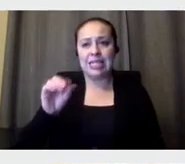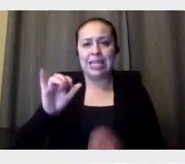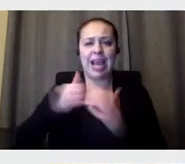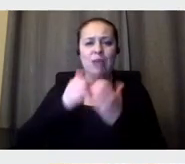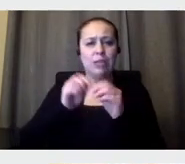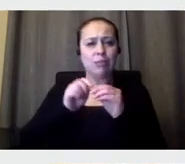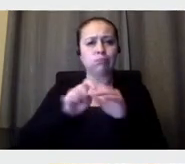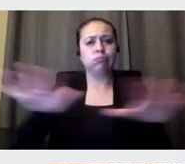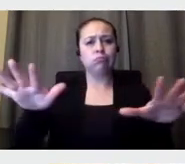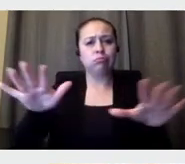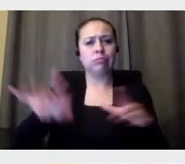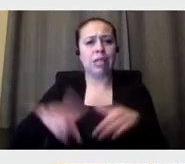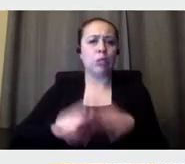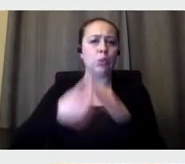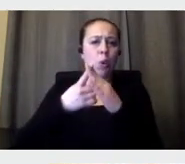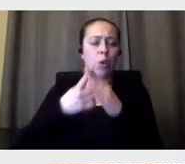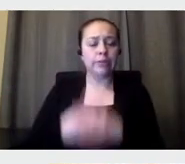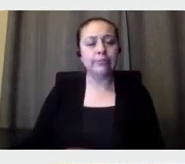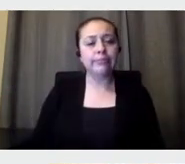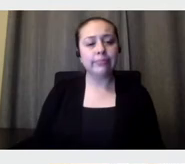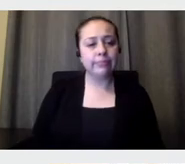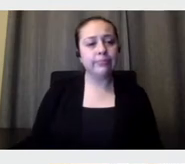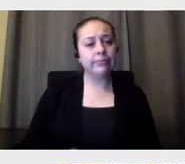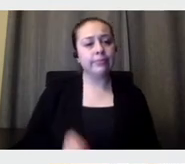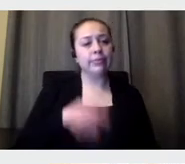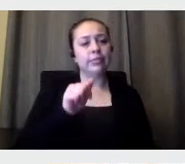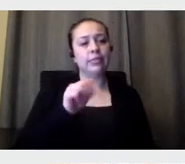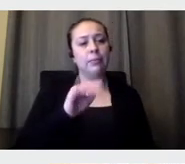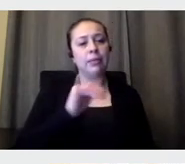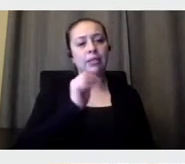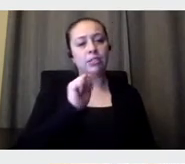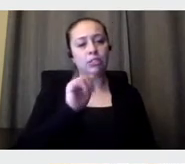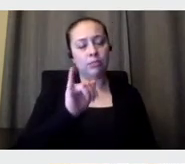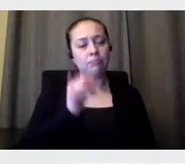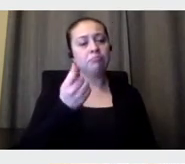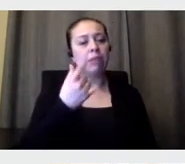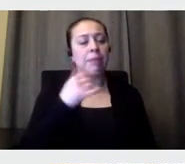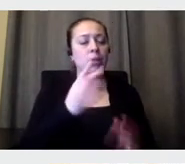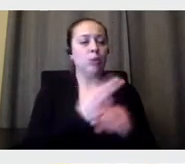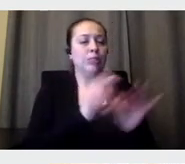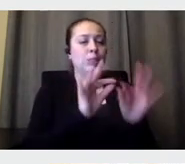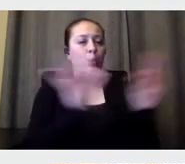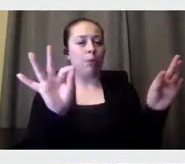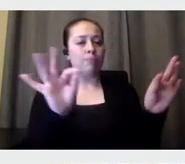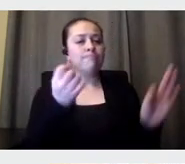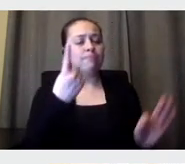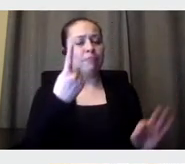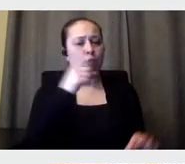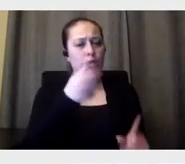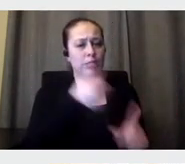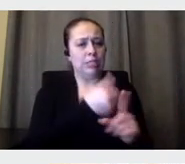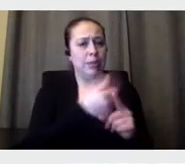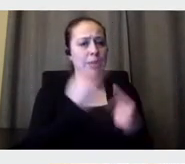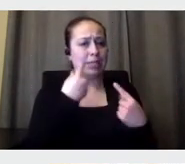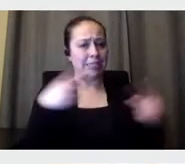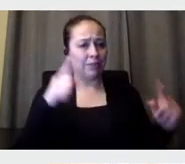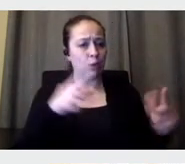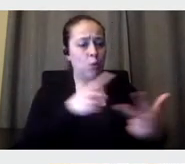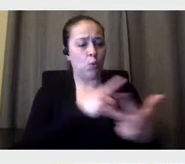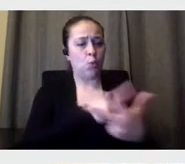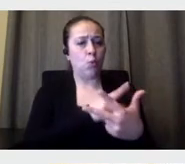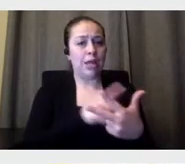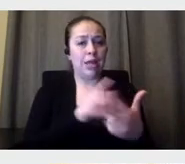I'm going to use a quote of, of, of Massimo. In order to be, to, to be successful, so you choose three things, vision,